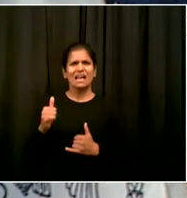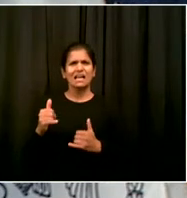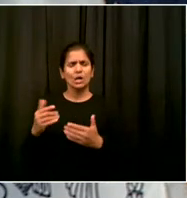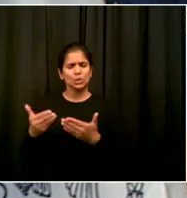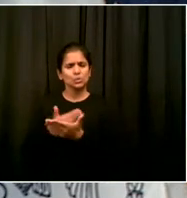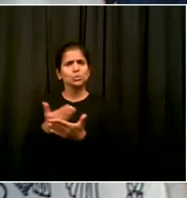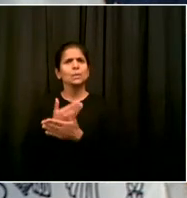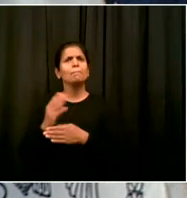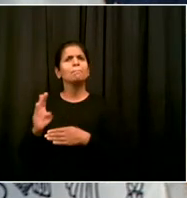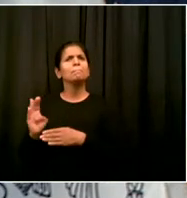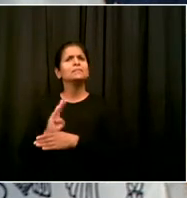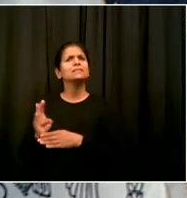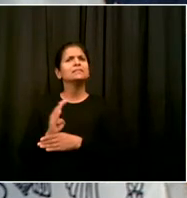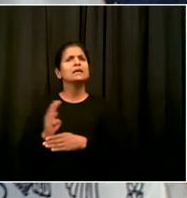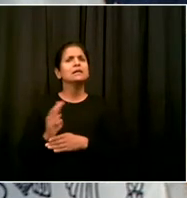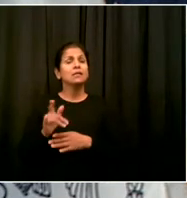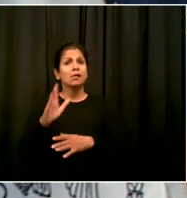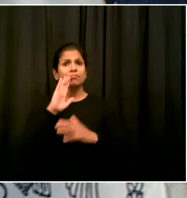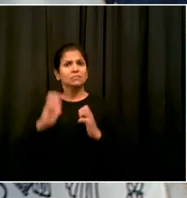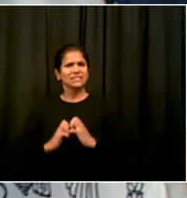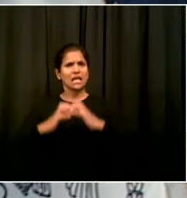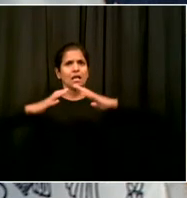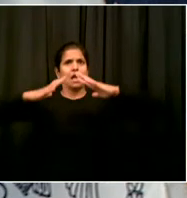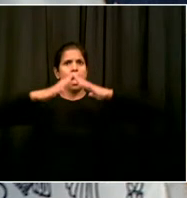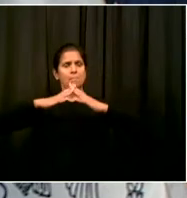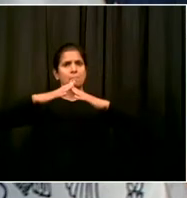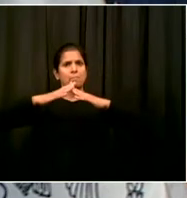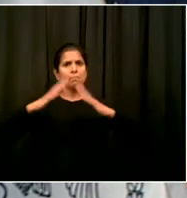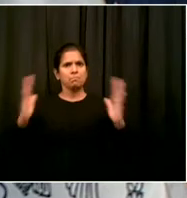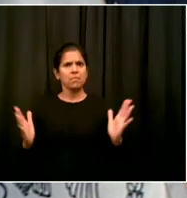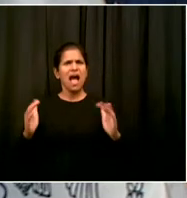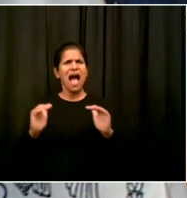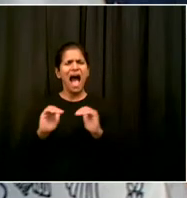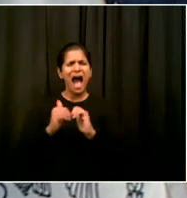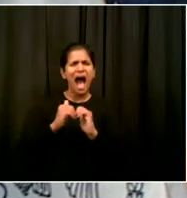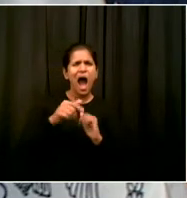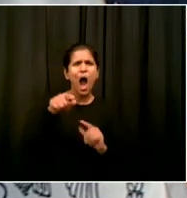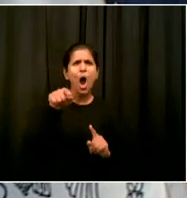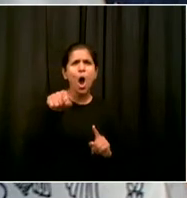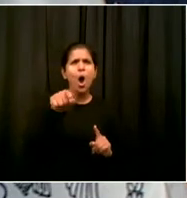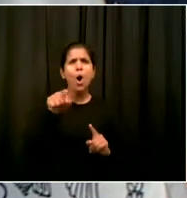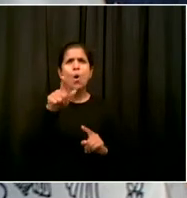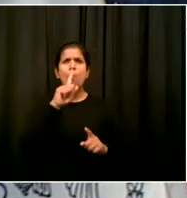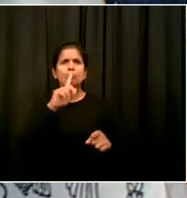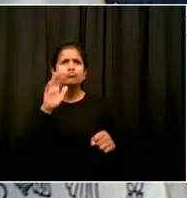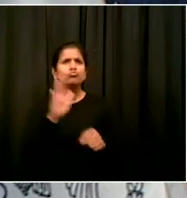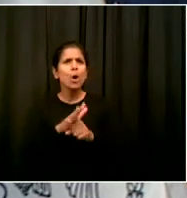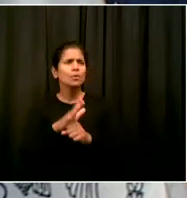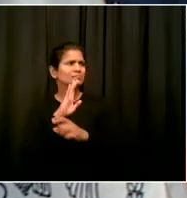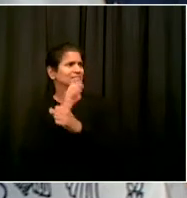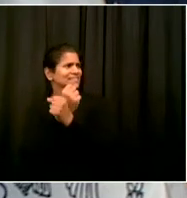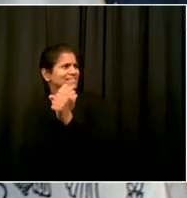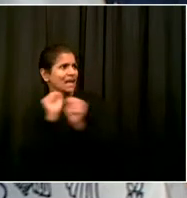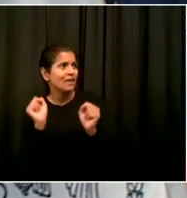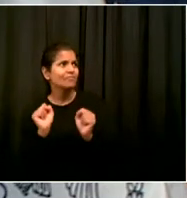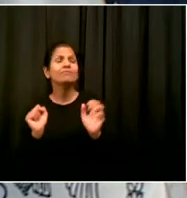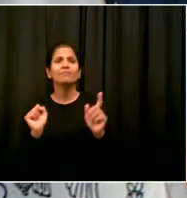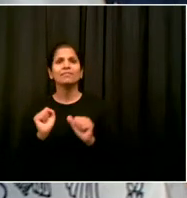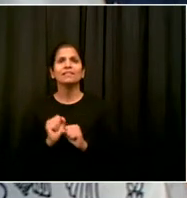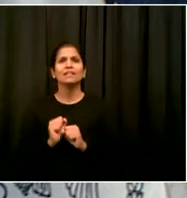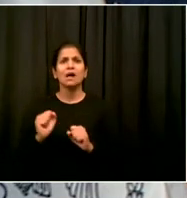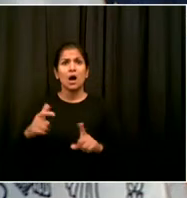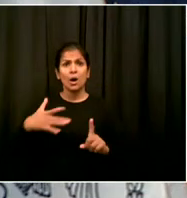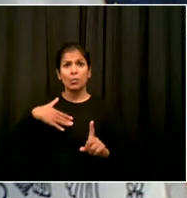already struggling to find a parking space? And I'm talking about NYPD presence because you're going to have all these businesses with all the